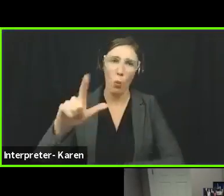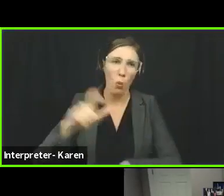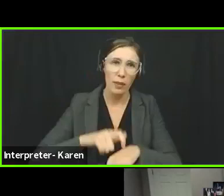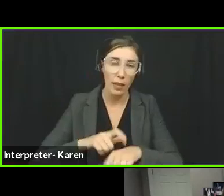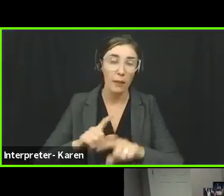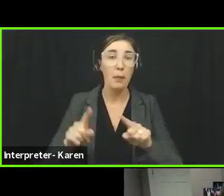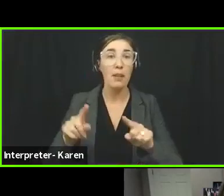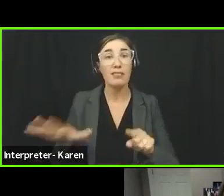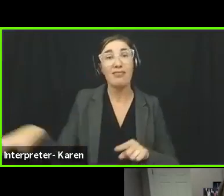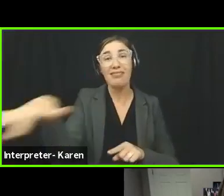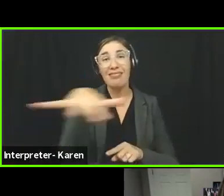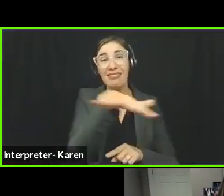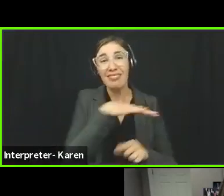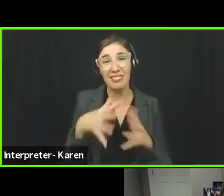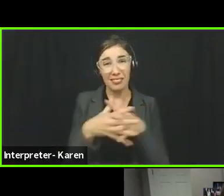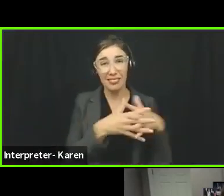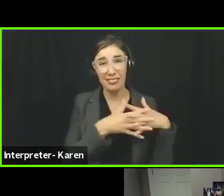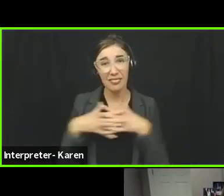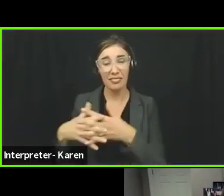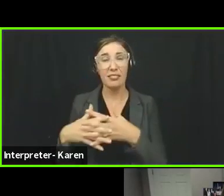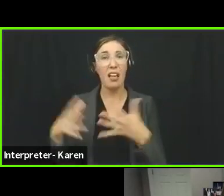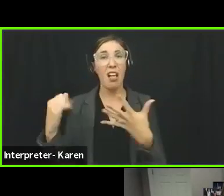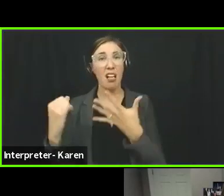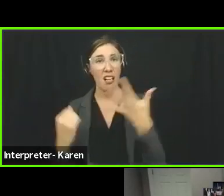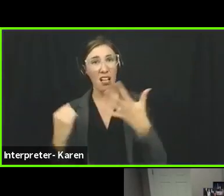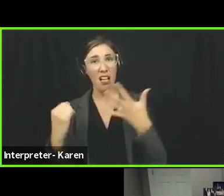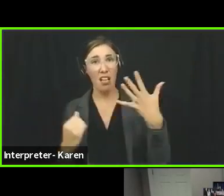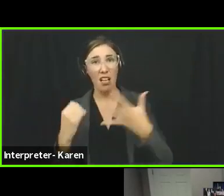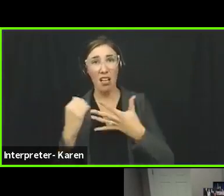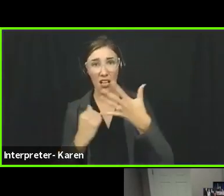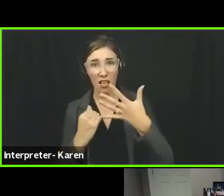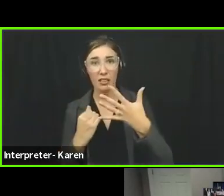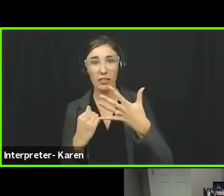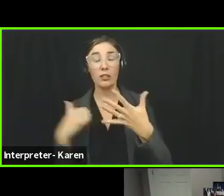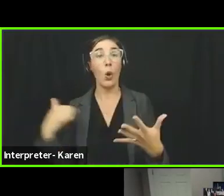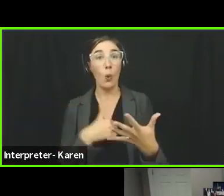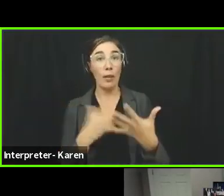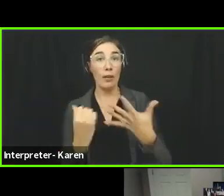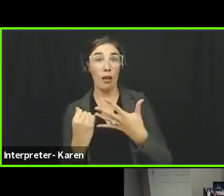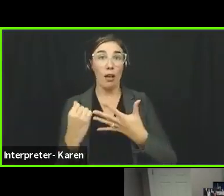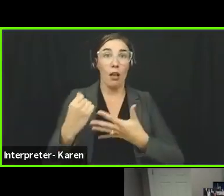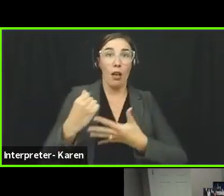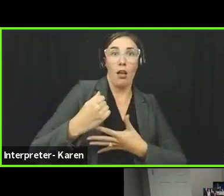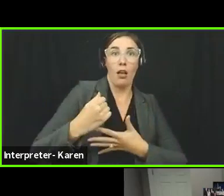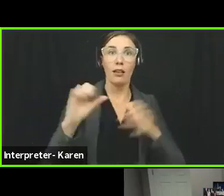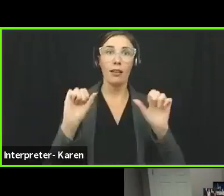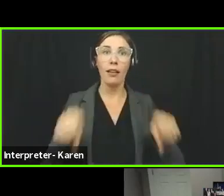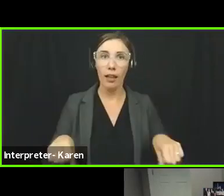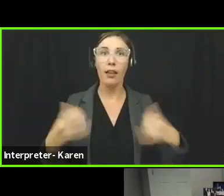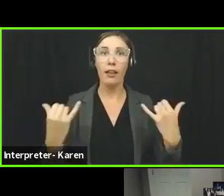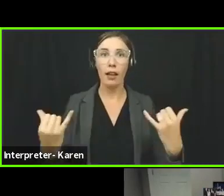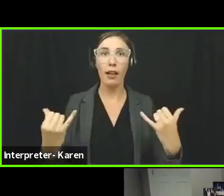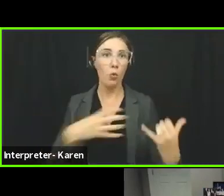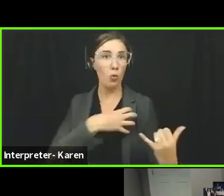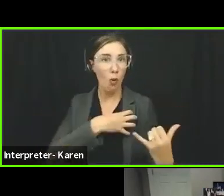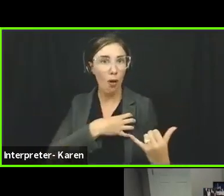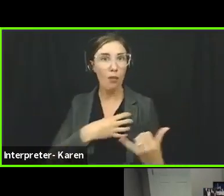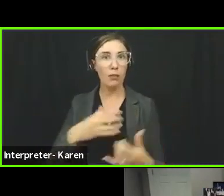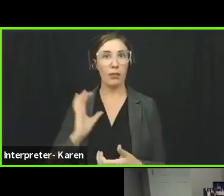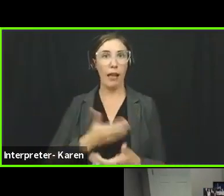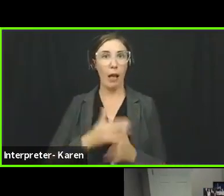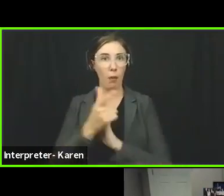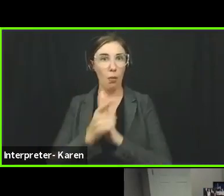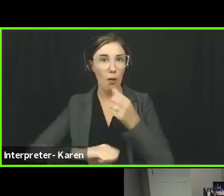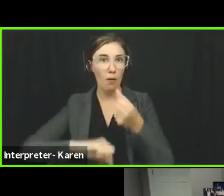around the country. And so that's something I think that we can do and change in law enforcement, that in terms of our response.